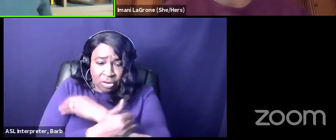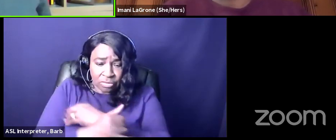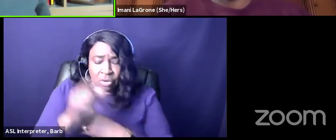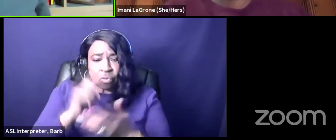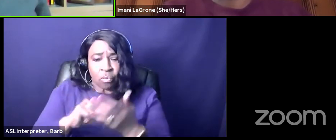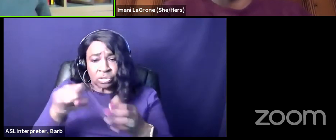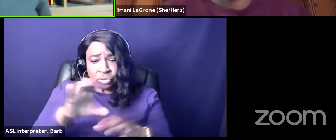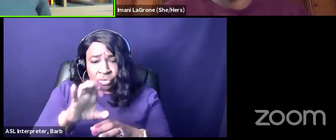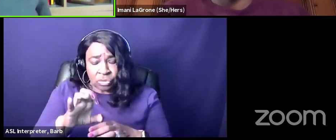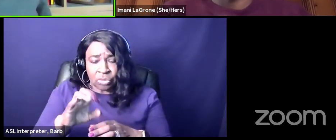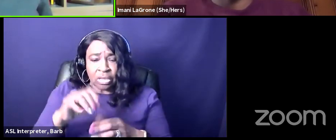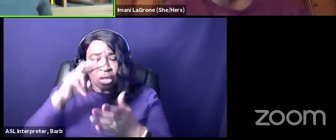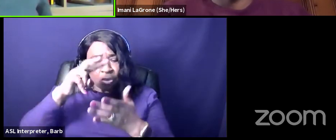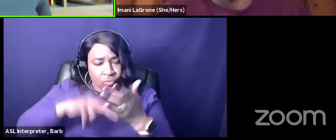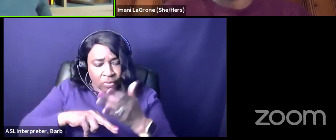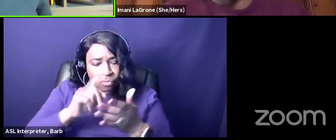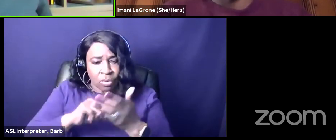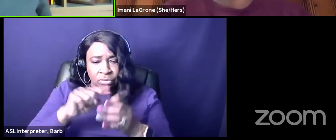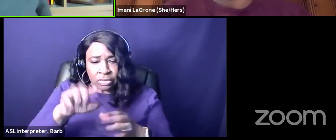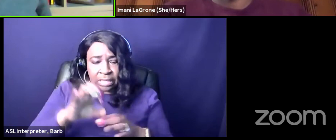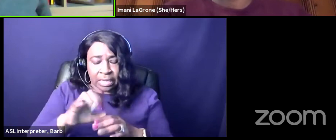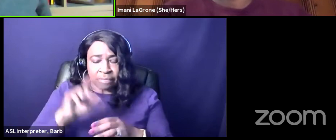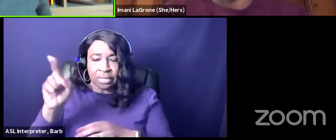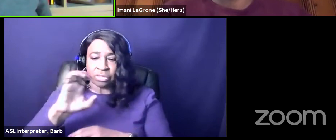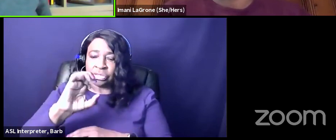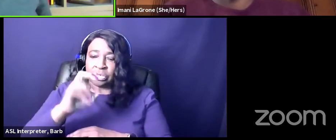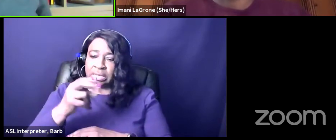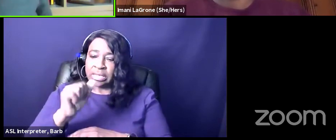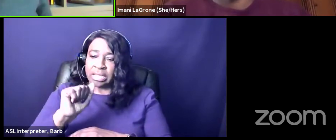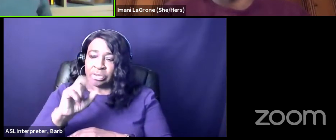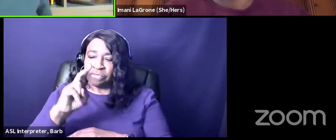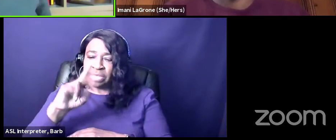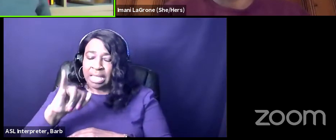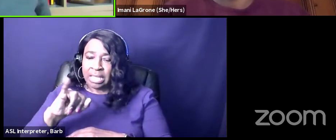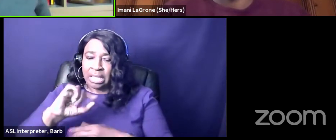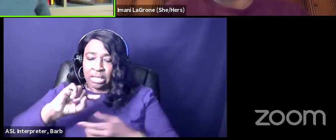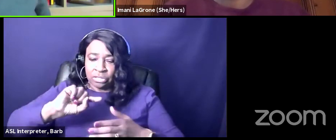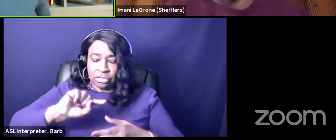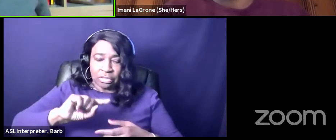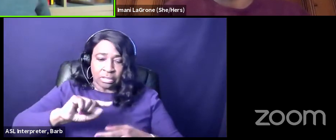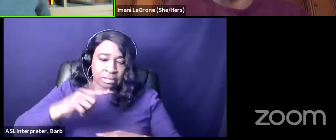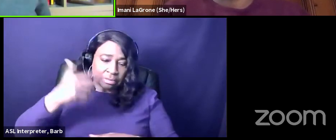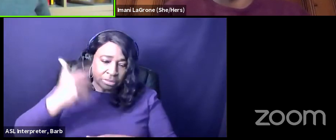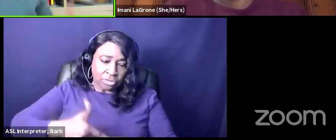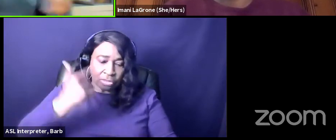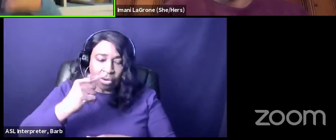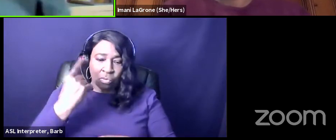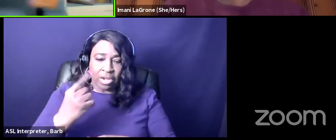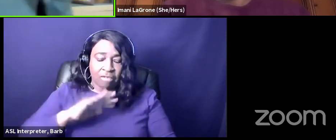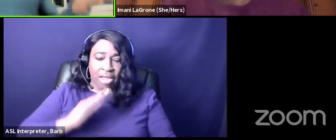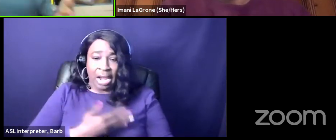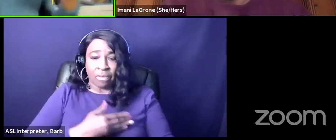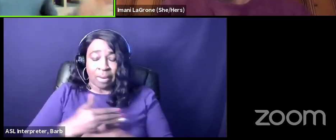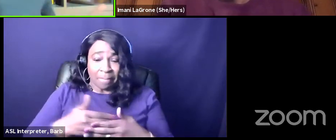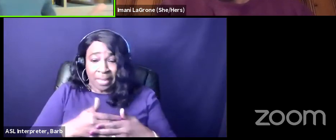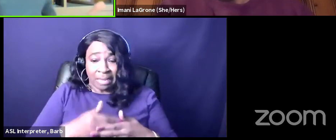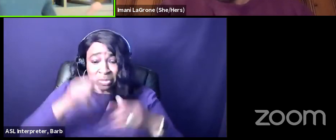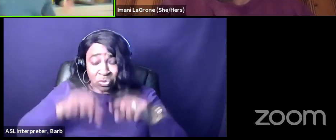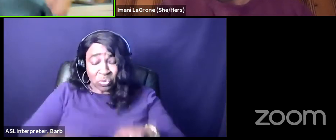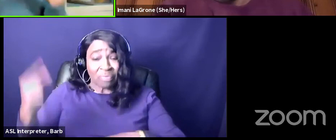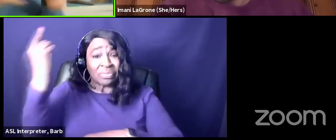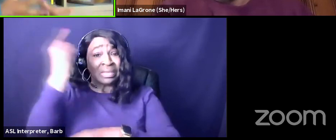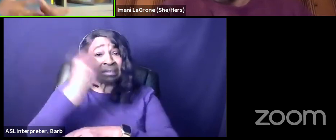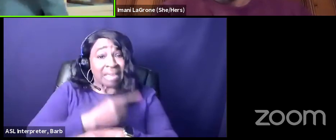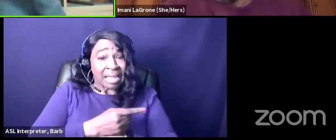we were reading the derek chauvin verdict you shot one of our babies in in broad daylight in the middle of the street right look at when you continuously